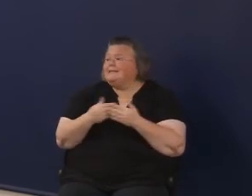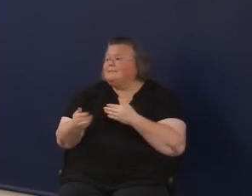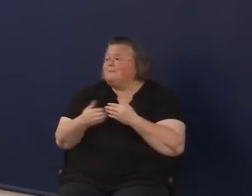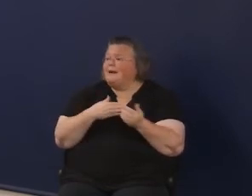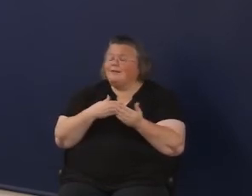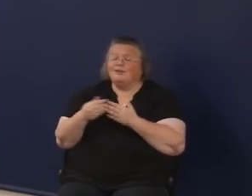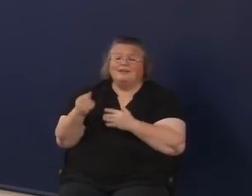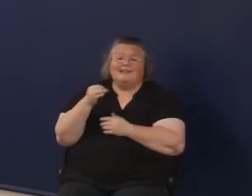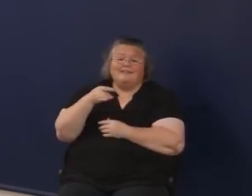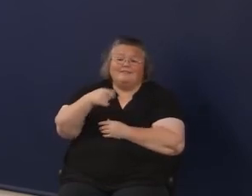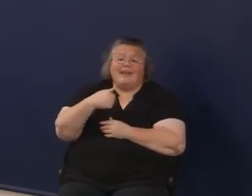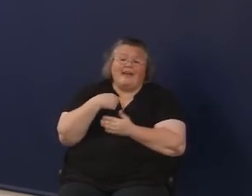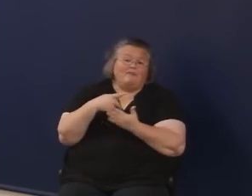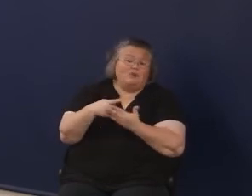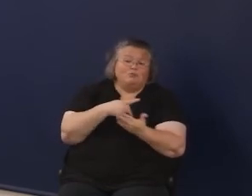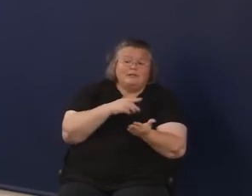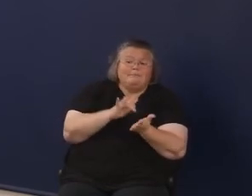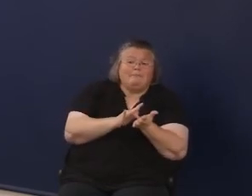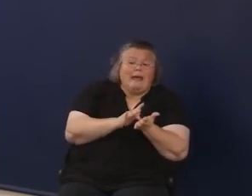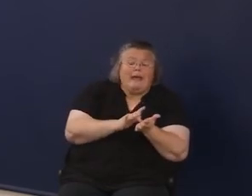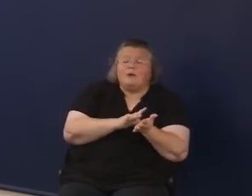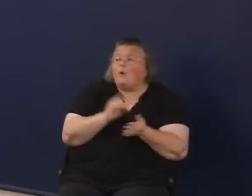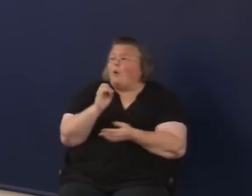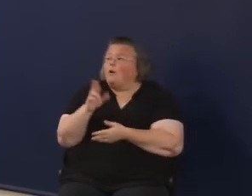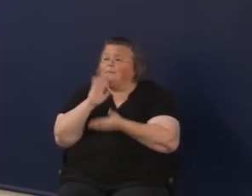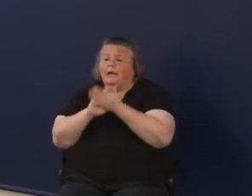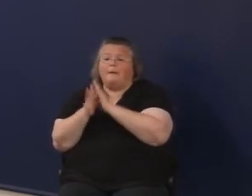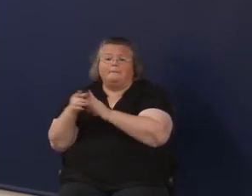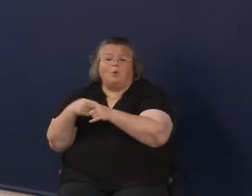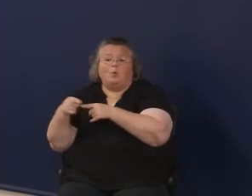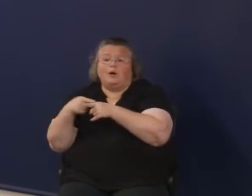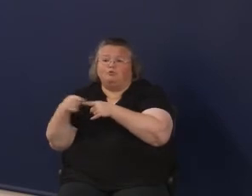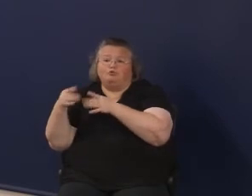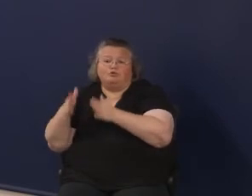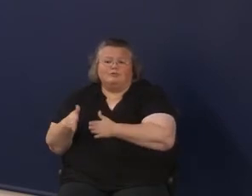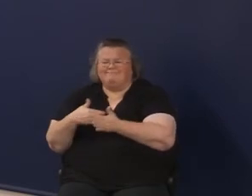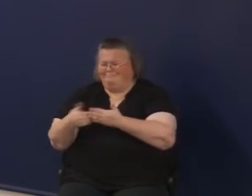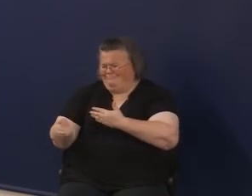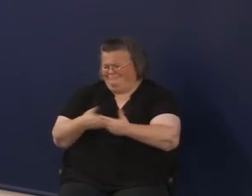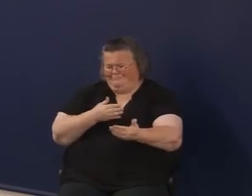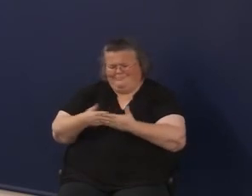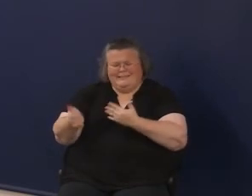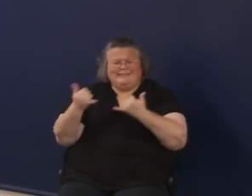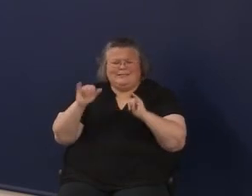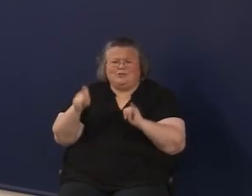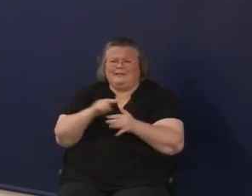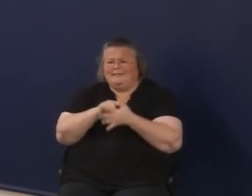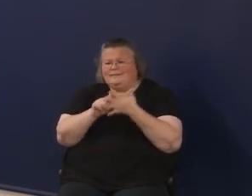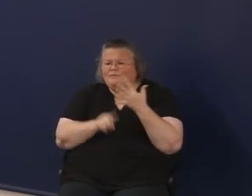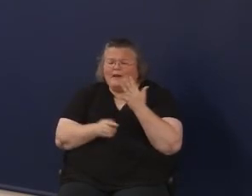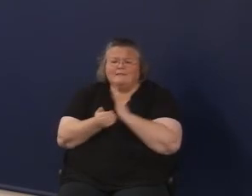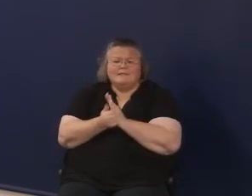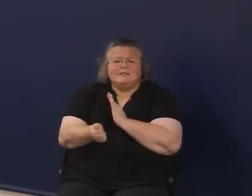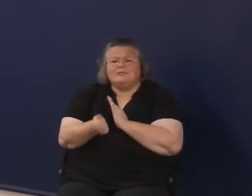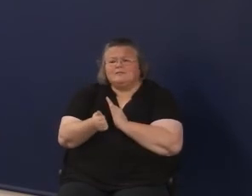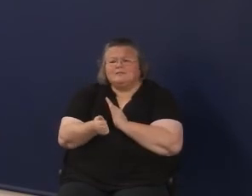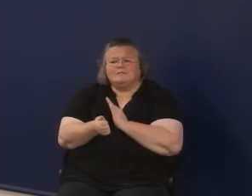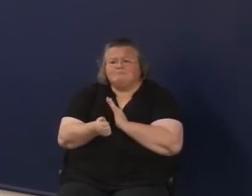through a pre-med program where they're going to be a welder. They still need these skills. So that's why these